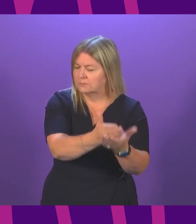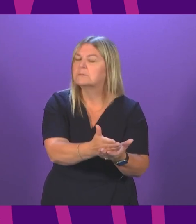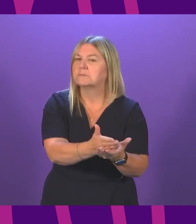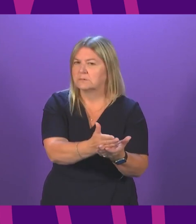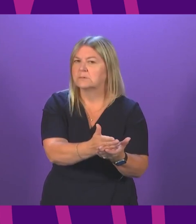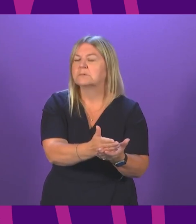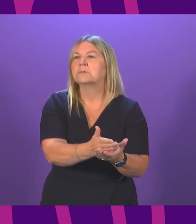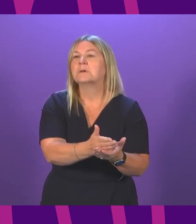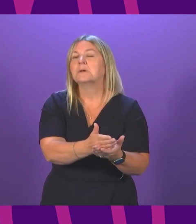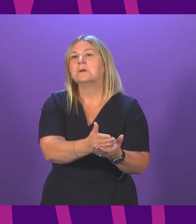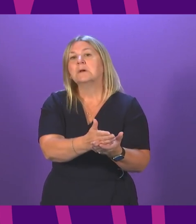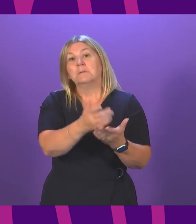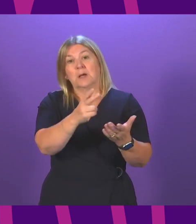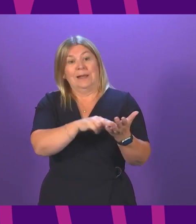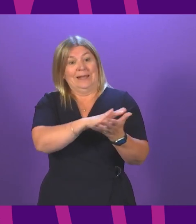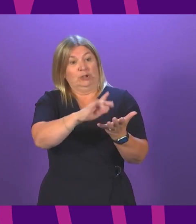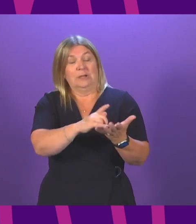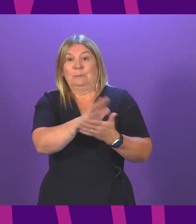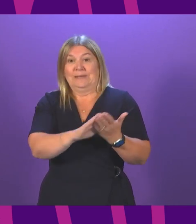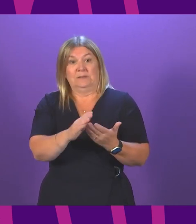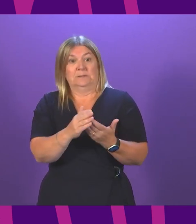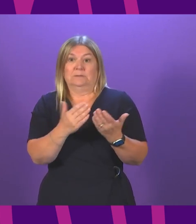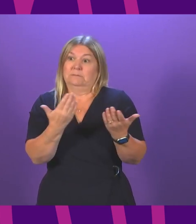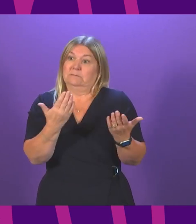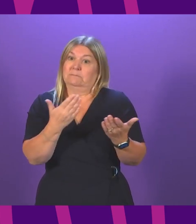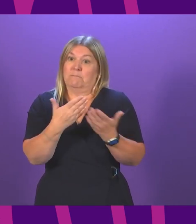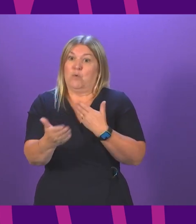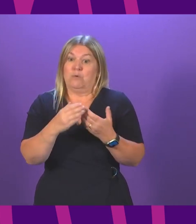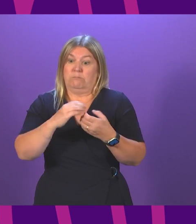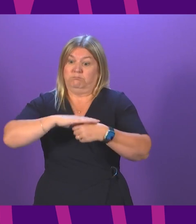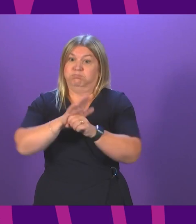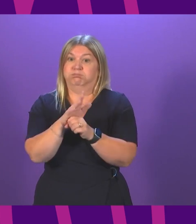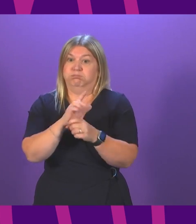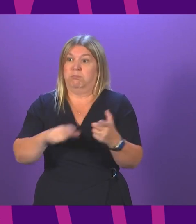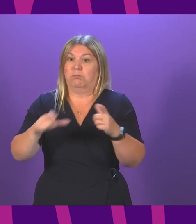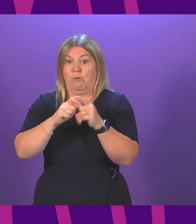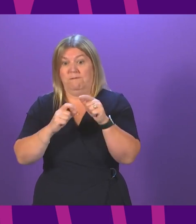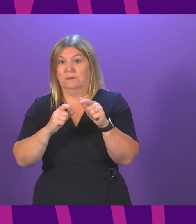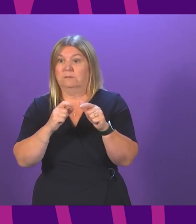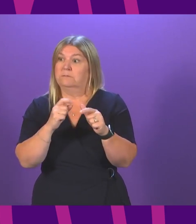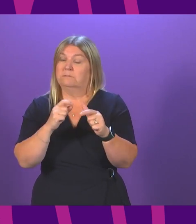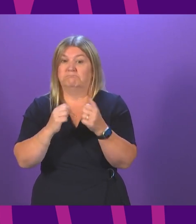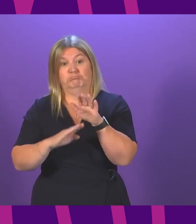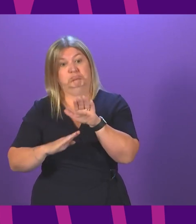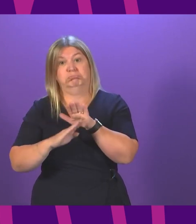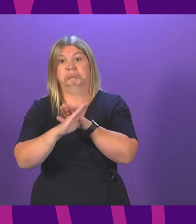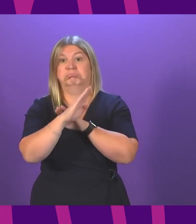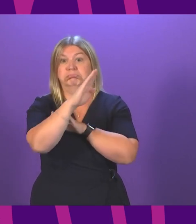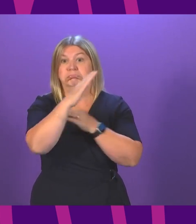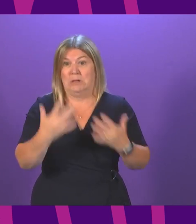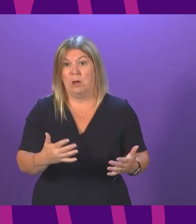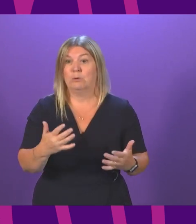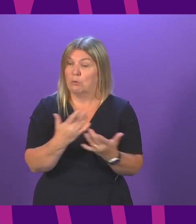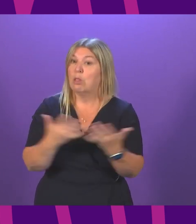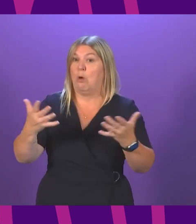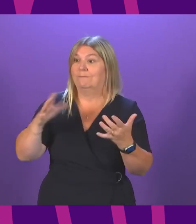partly because of rising COVID cases, which many countries, because of the Delta variant, are grappling with right now. I